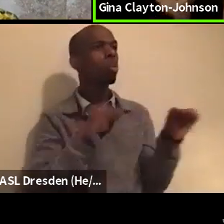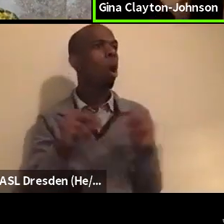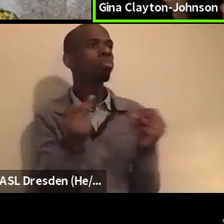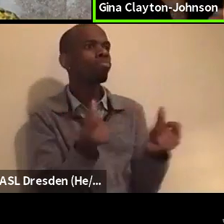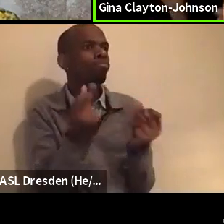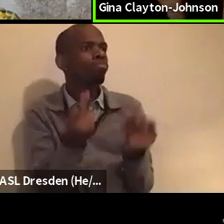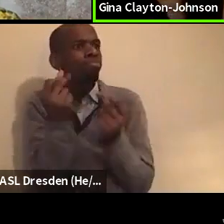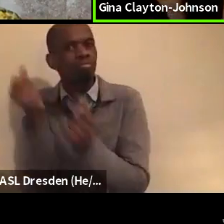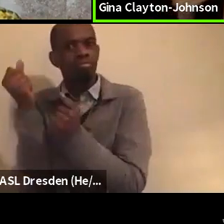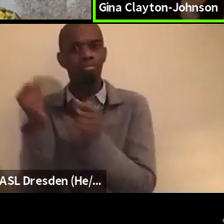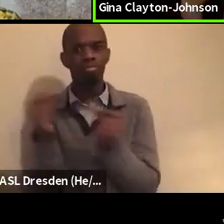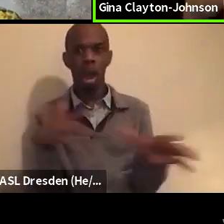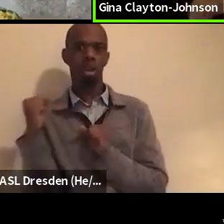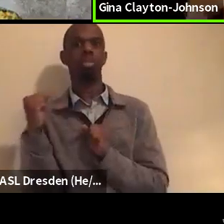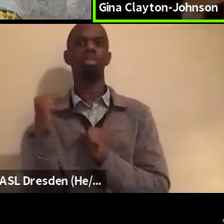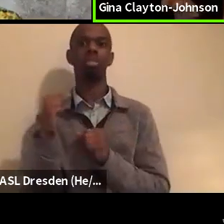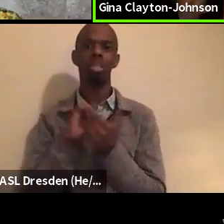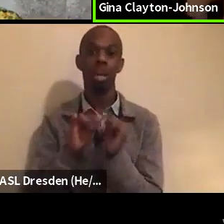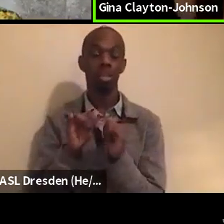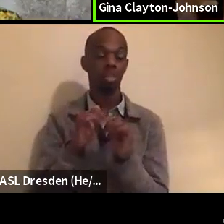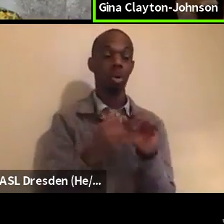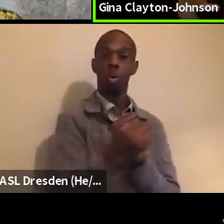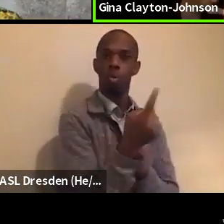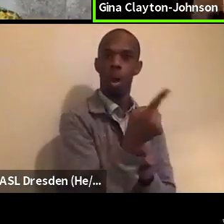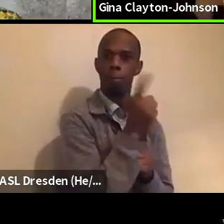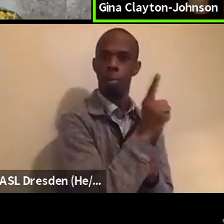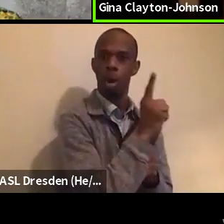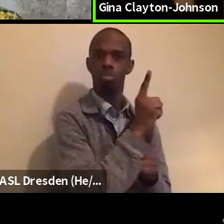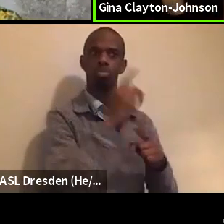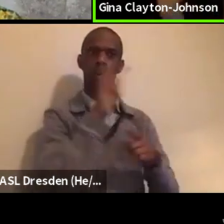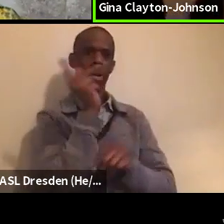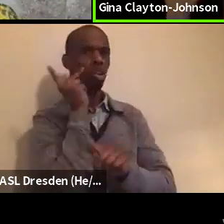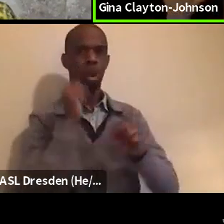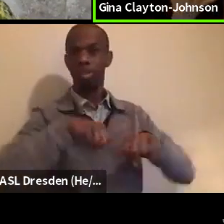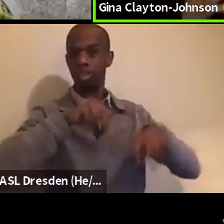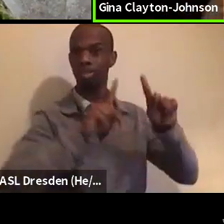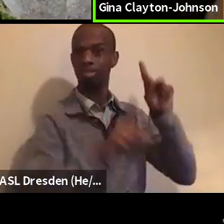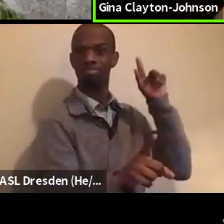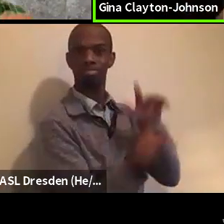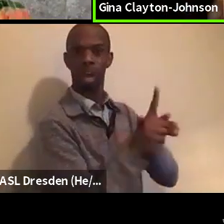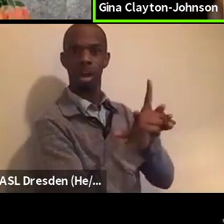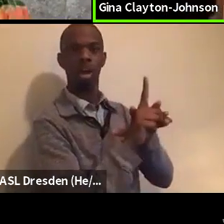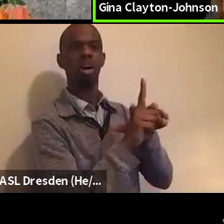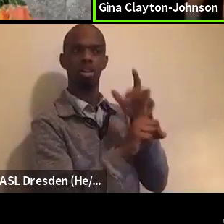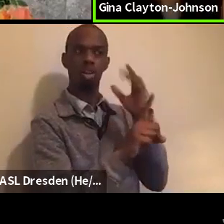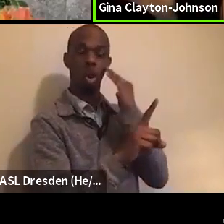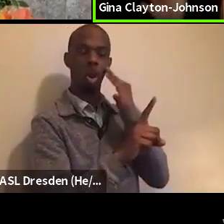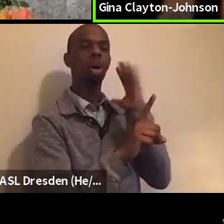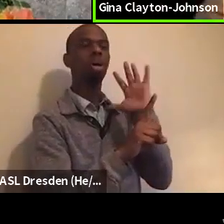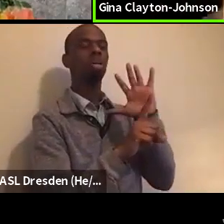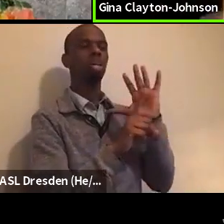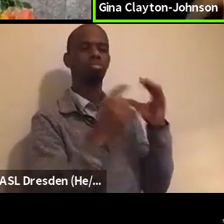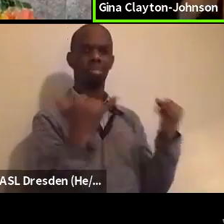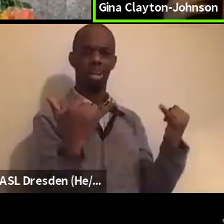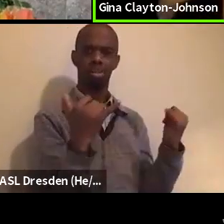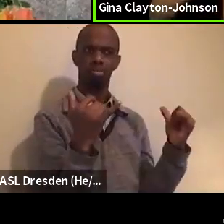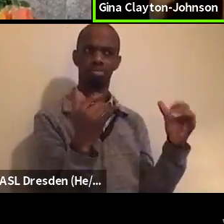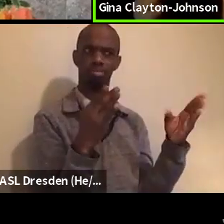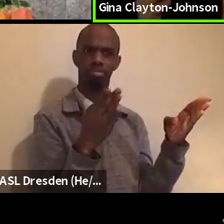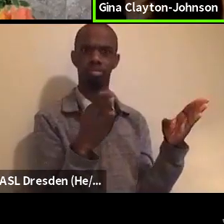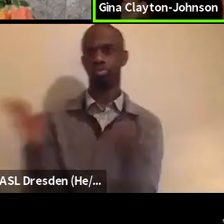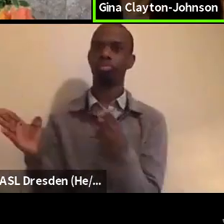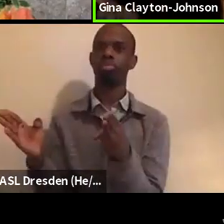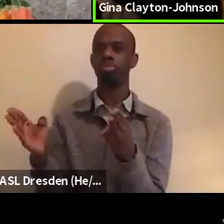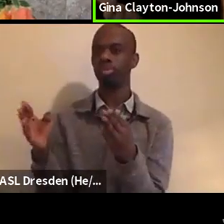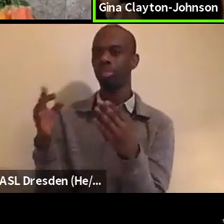you know, this, this moment, this political opportunity, this, this moment of uprising, all of a sudden to producing an over